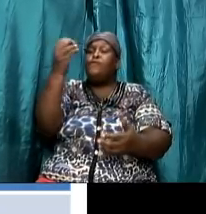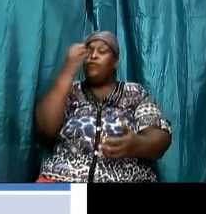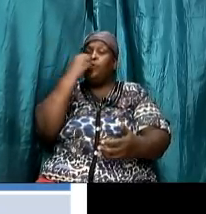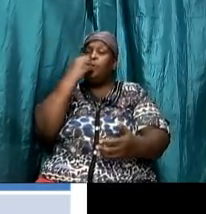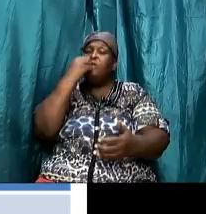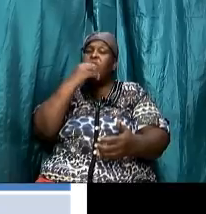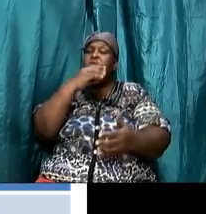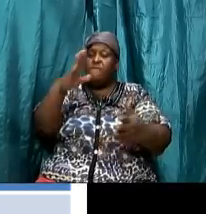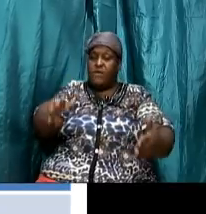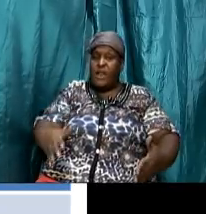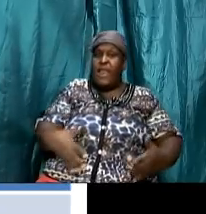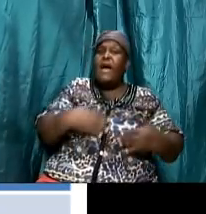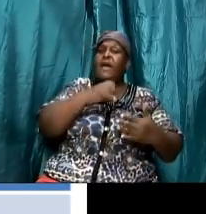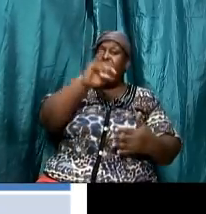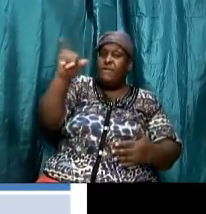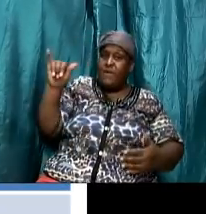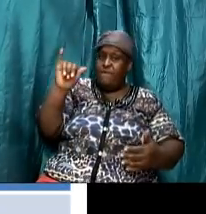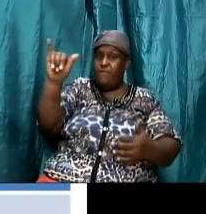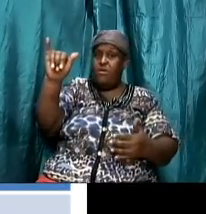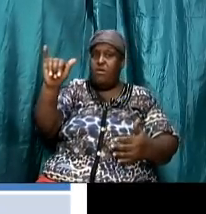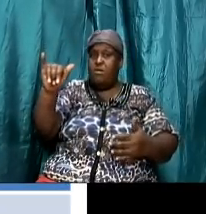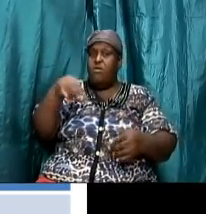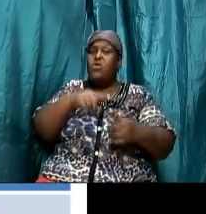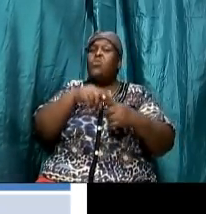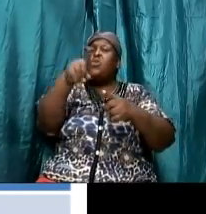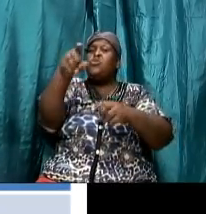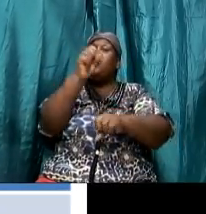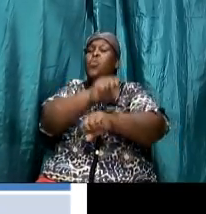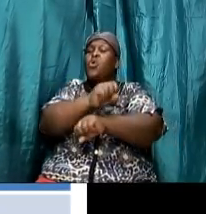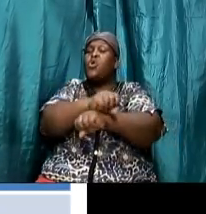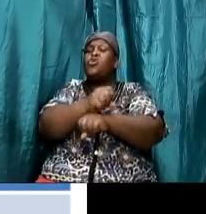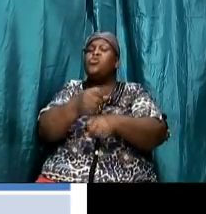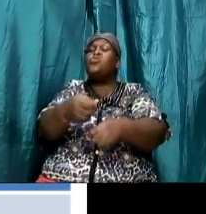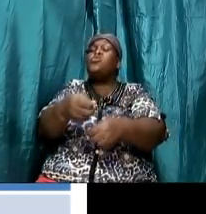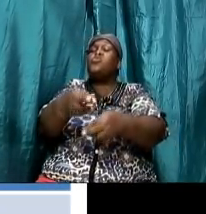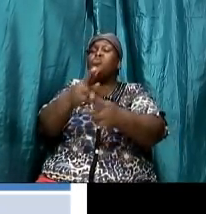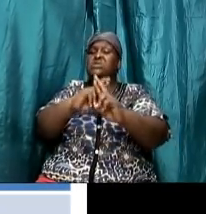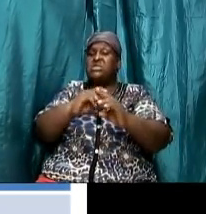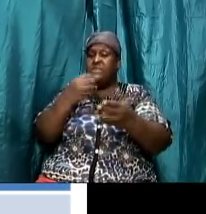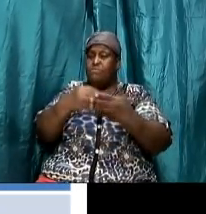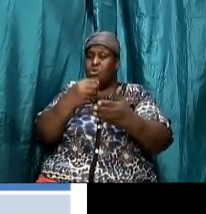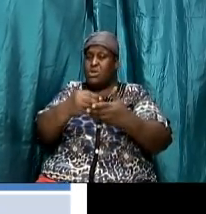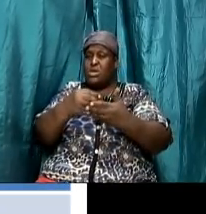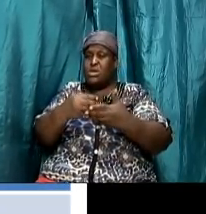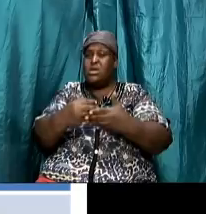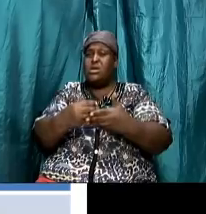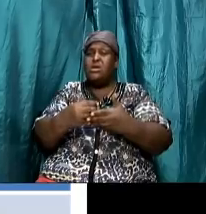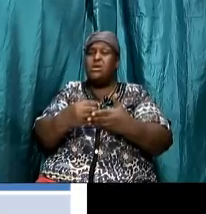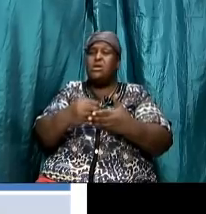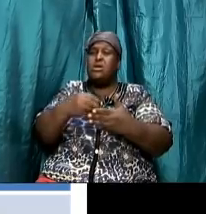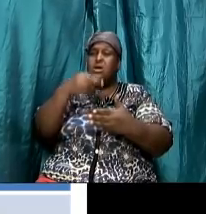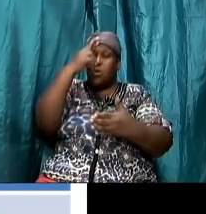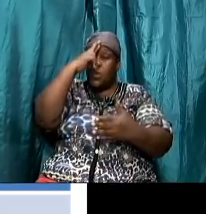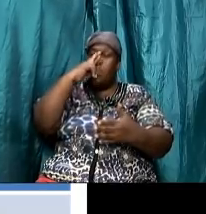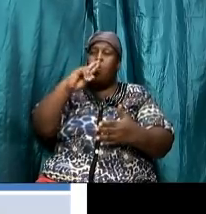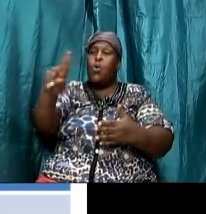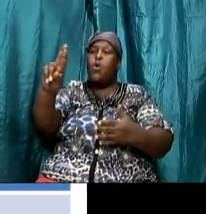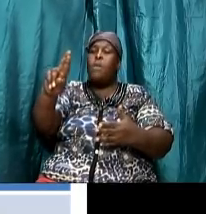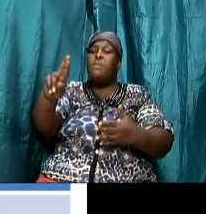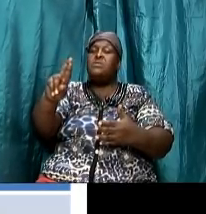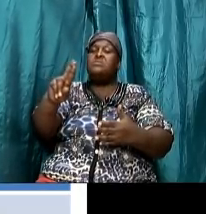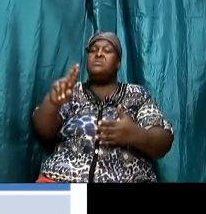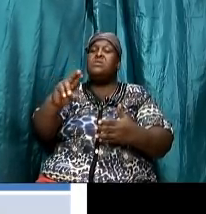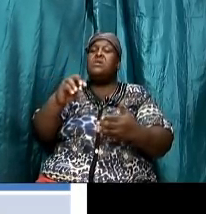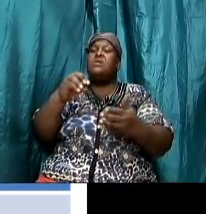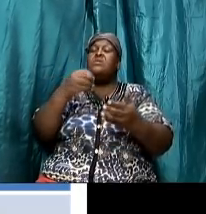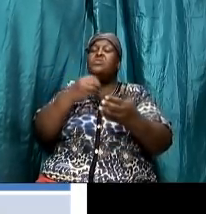so it's when you work you receive wages then the bible says in romans chapter 6 verse 26 that the wages of